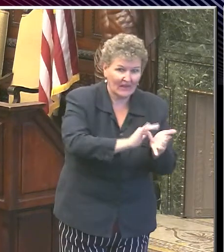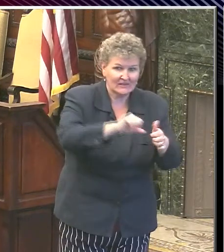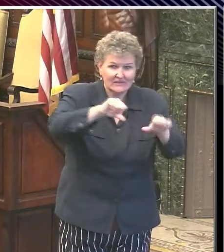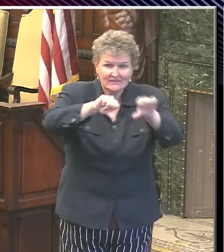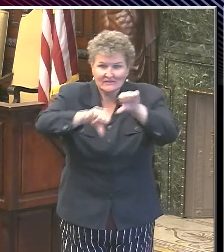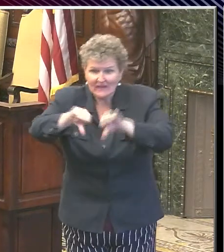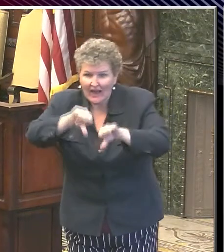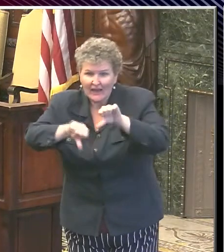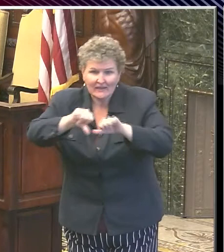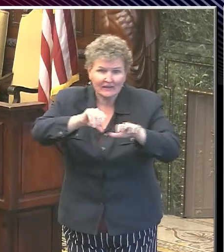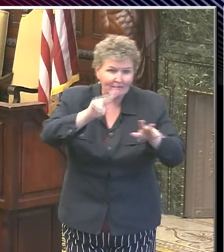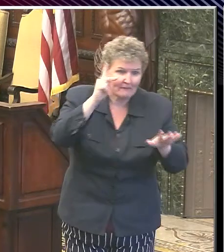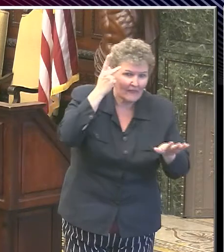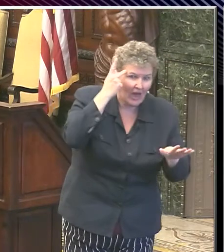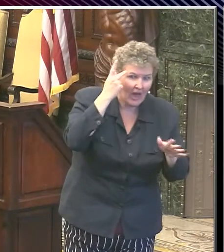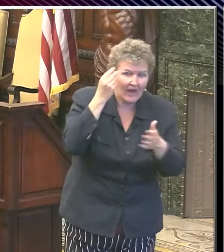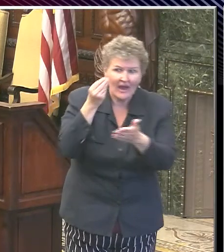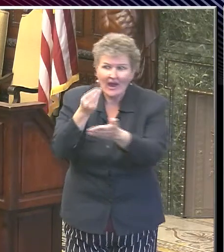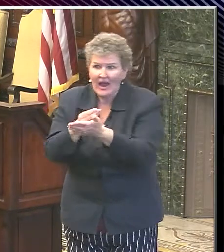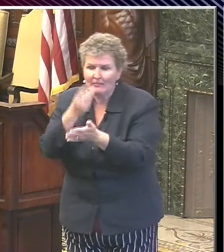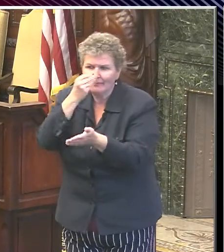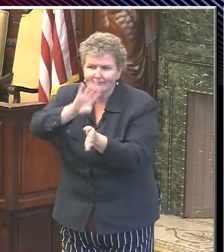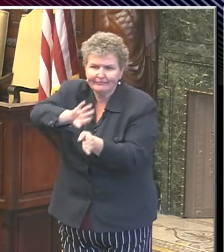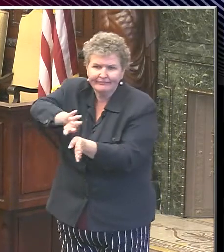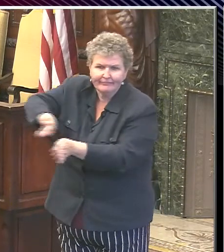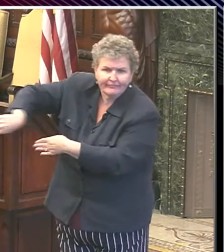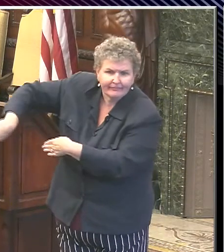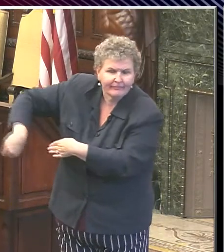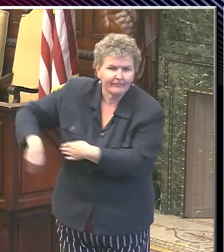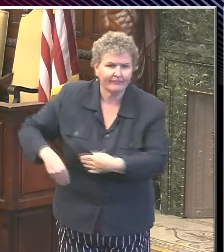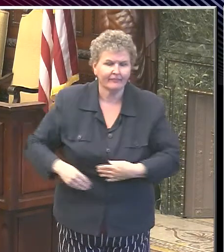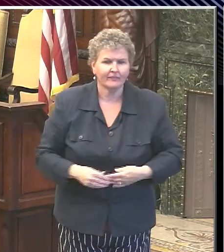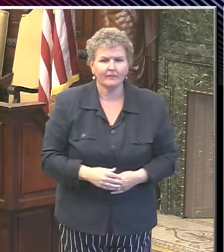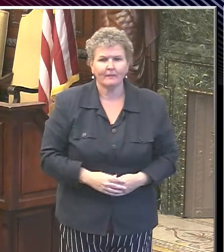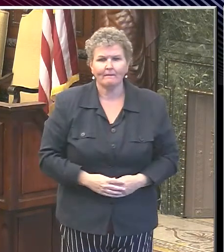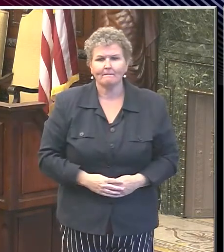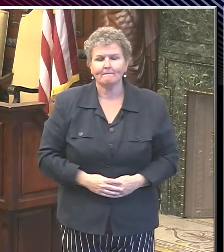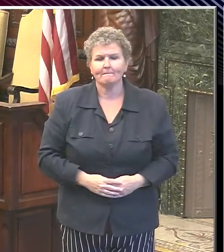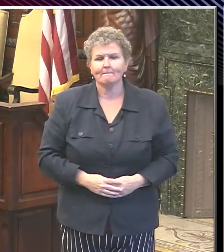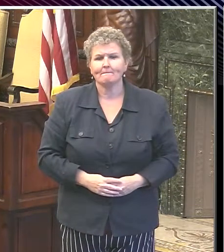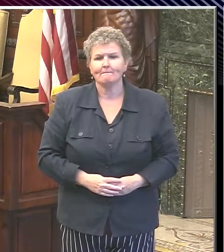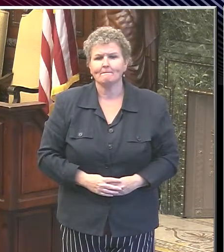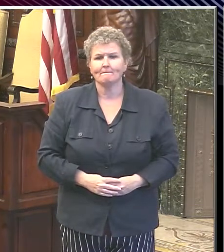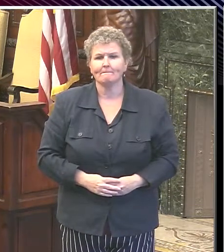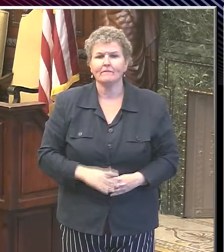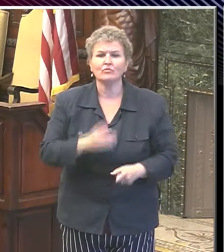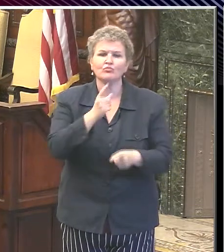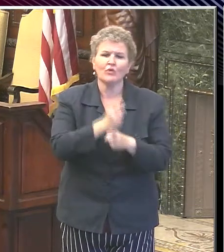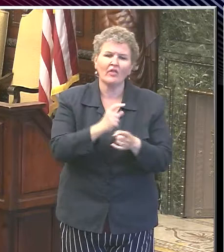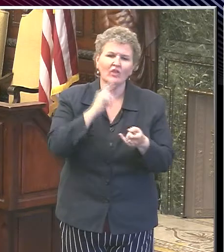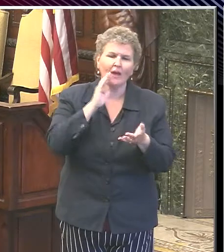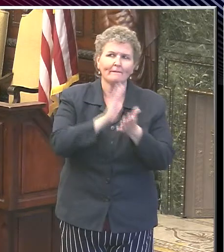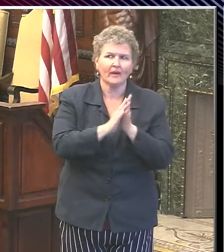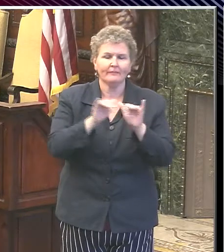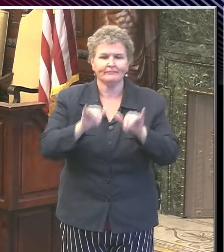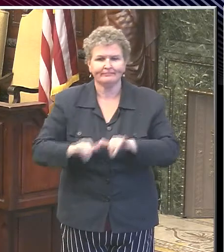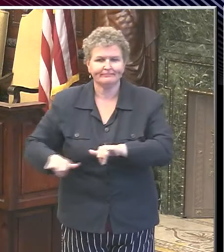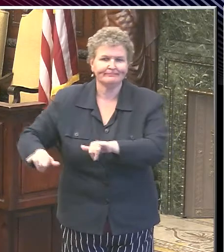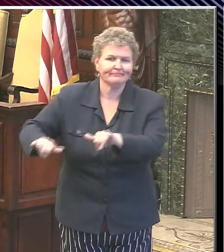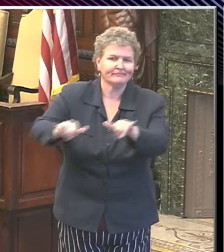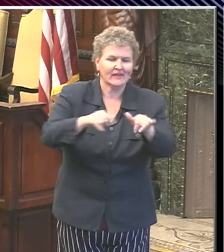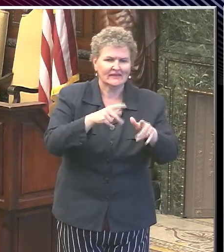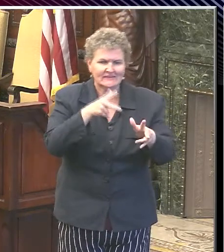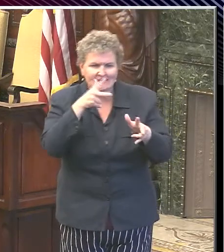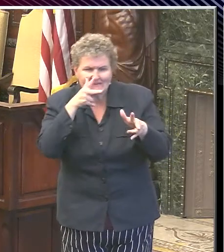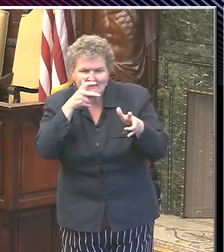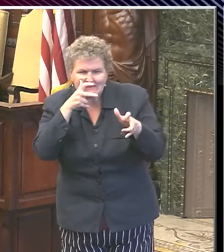up in the politics and the economics. Yeah, and if I could get Dr. Farley to comment as well, just since that's where you're getting your guidance as well, Dr.